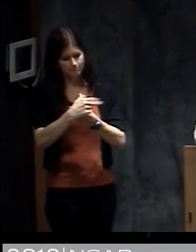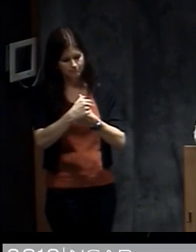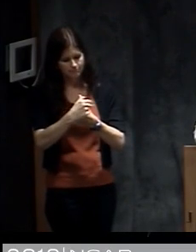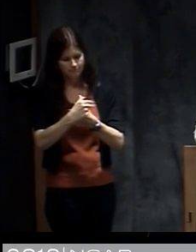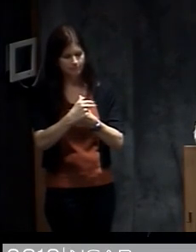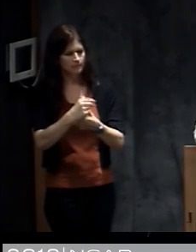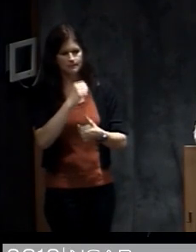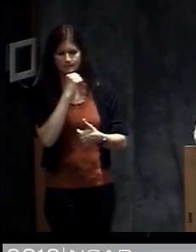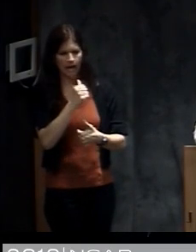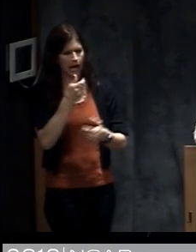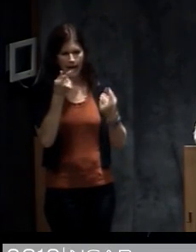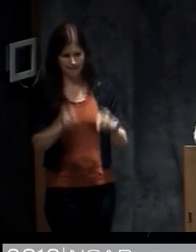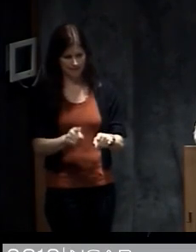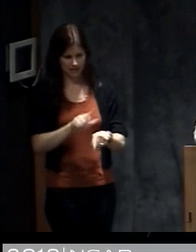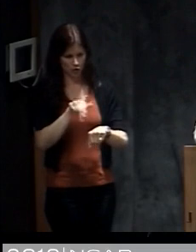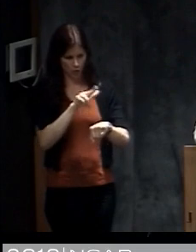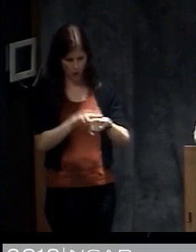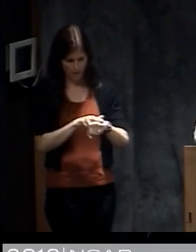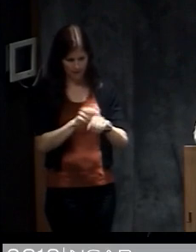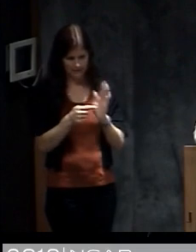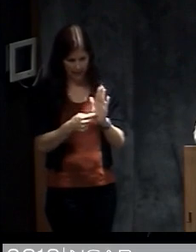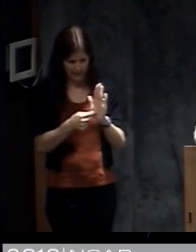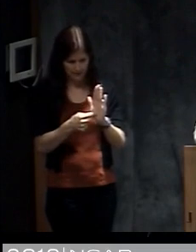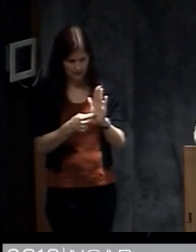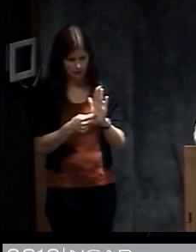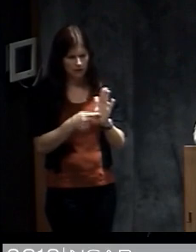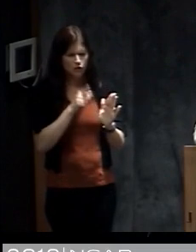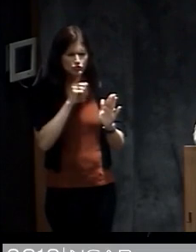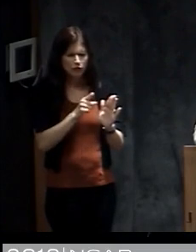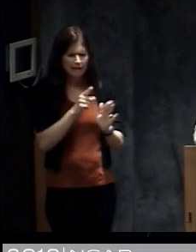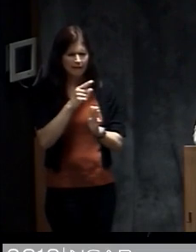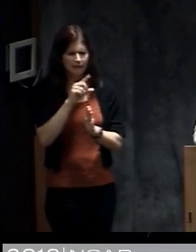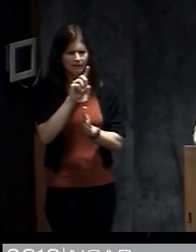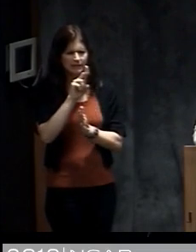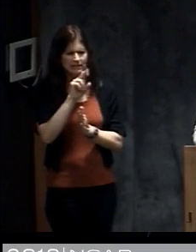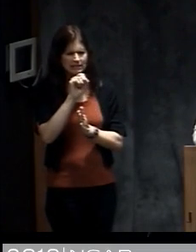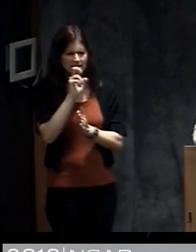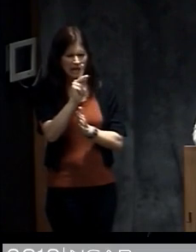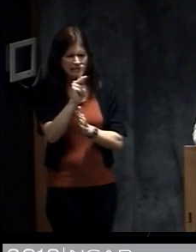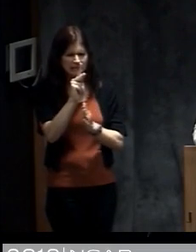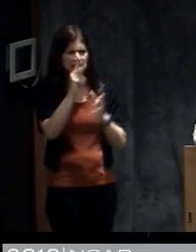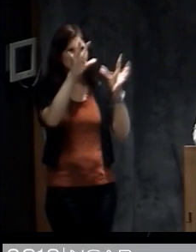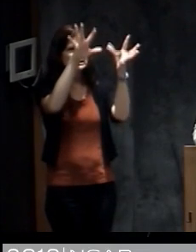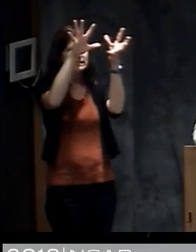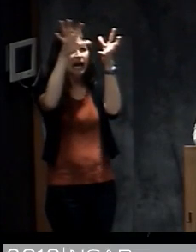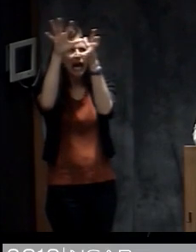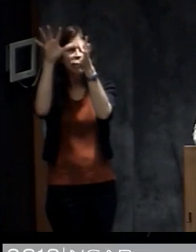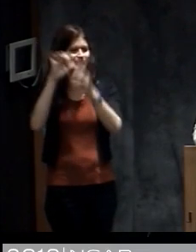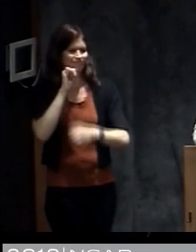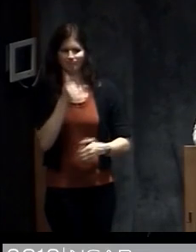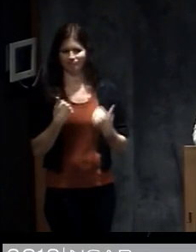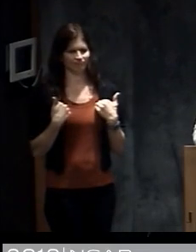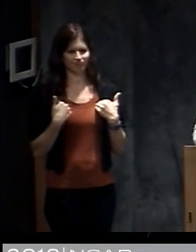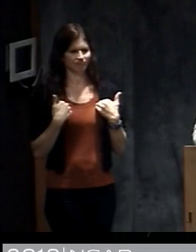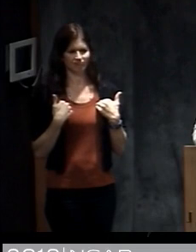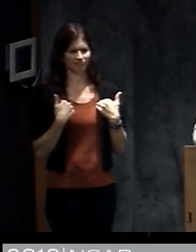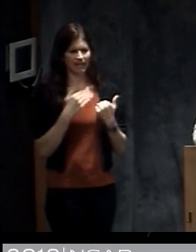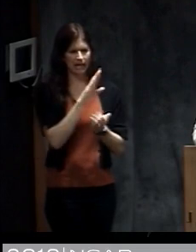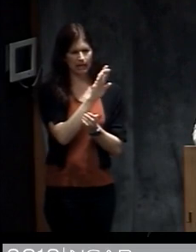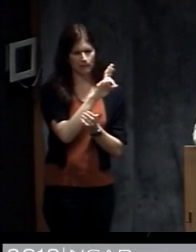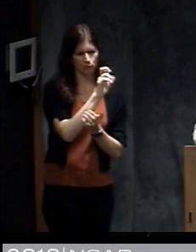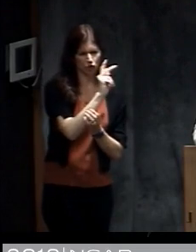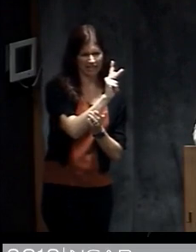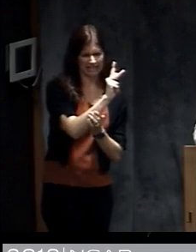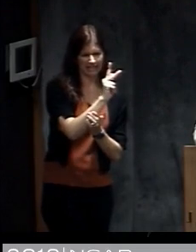present in this case. The brick red the brick dust sky was not evidence in the smallest degree. So they were looking for this brick dust sky that they thought